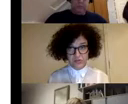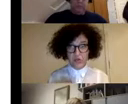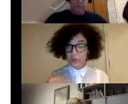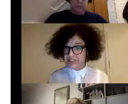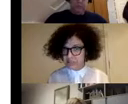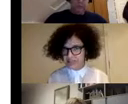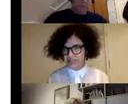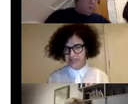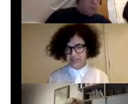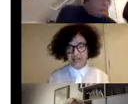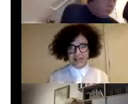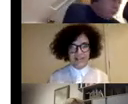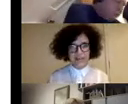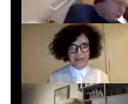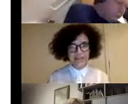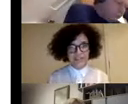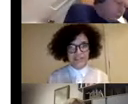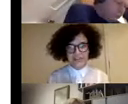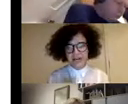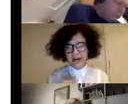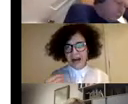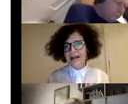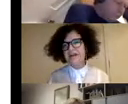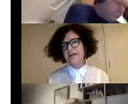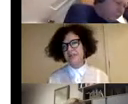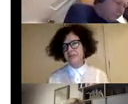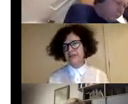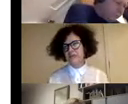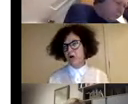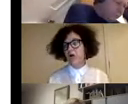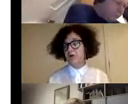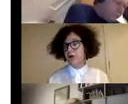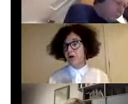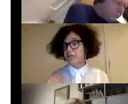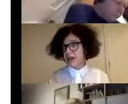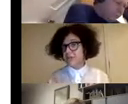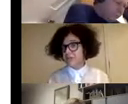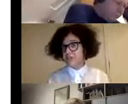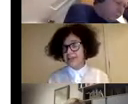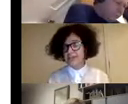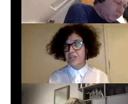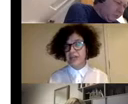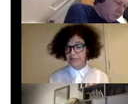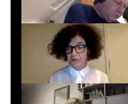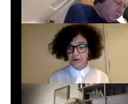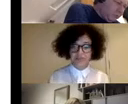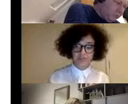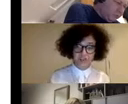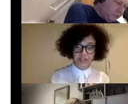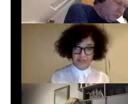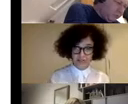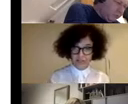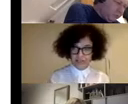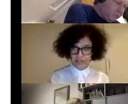with disabilities, and they will have even higher impact on of climate change and environmental